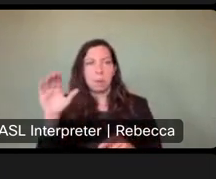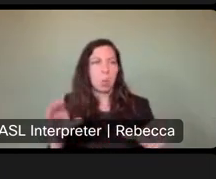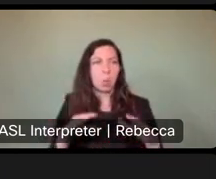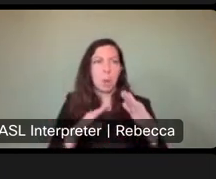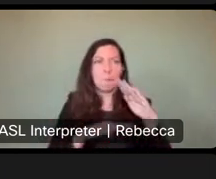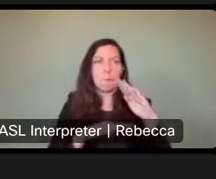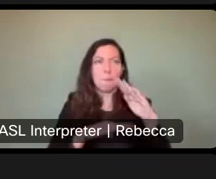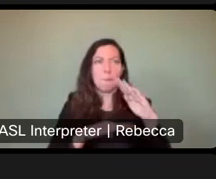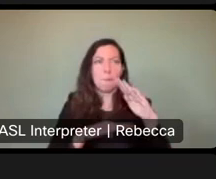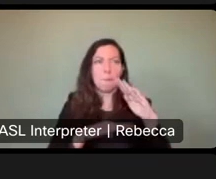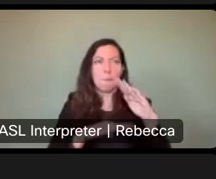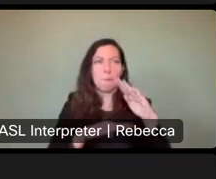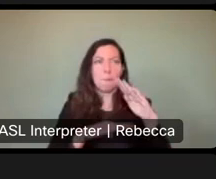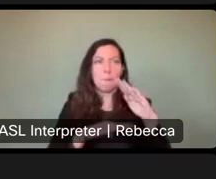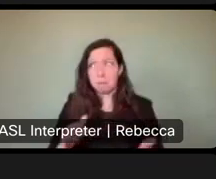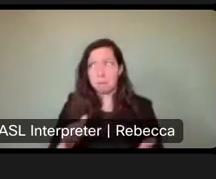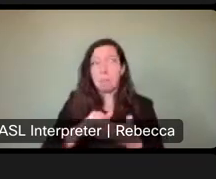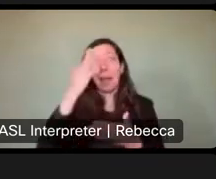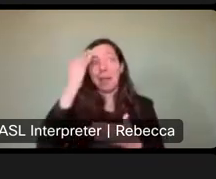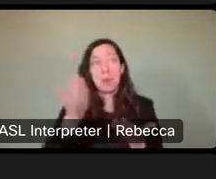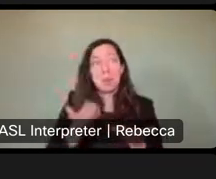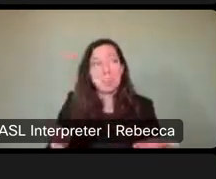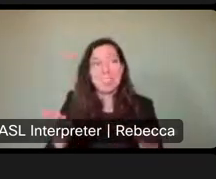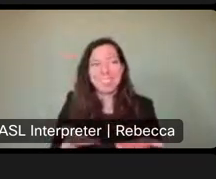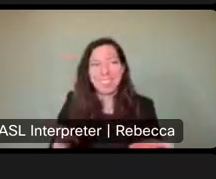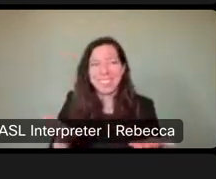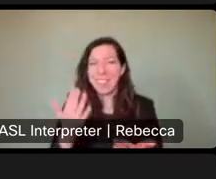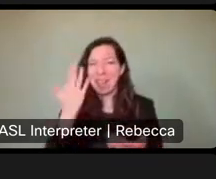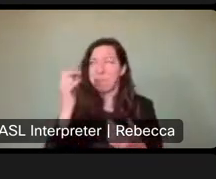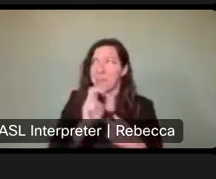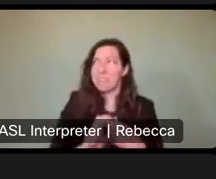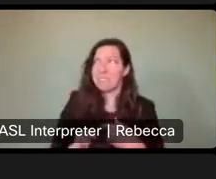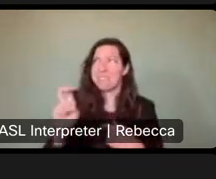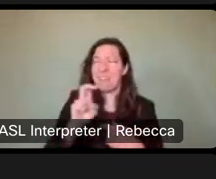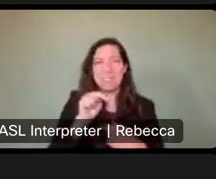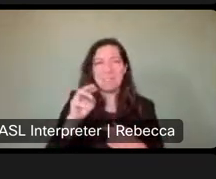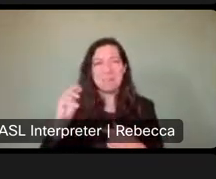we're here today. That's why we're traveling across the state is to listen to what the public says.